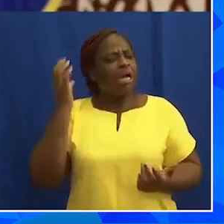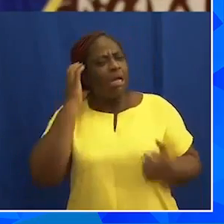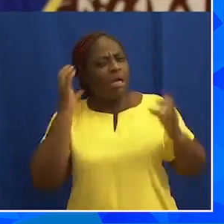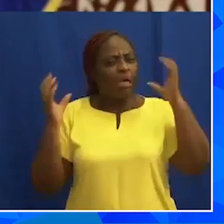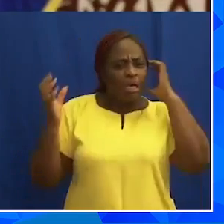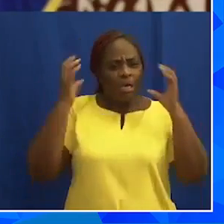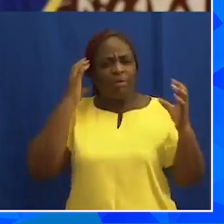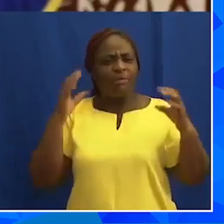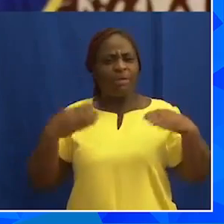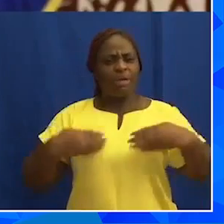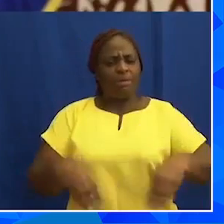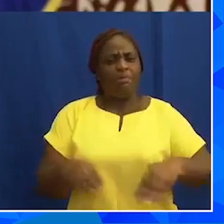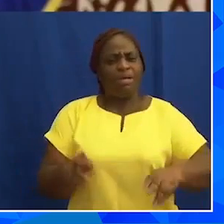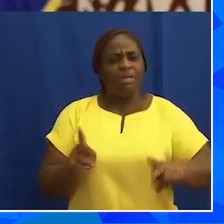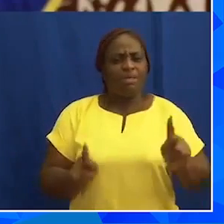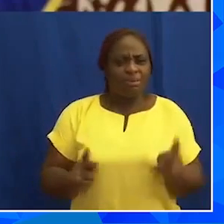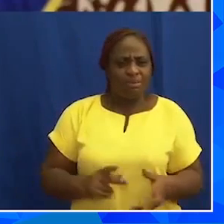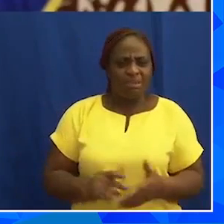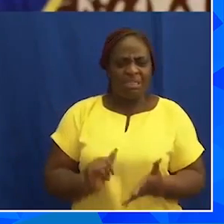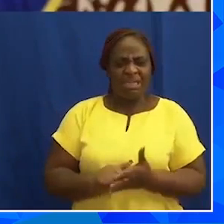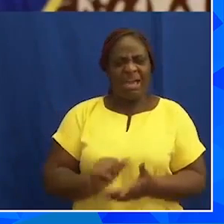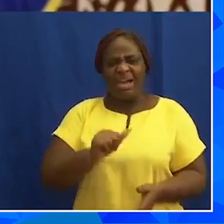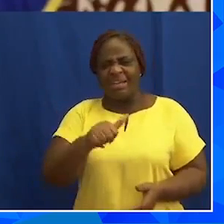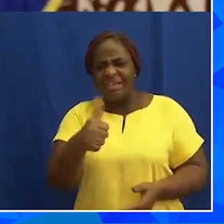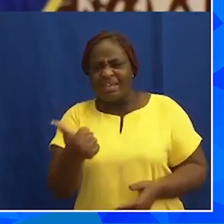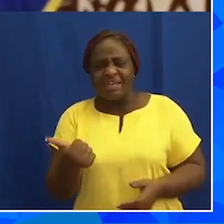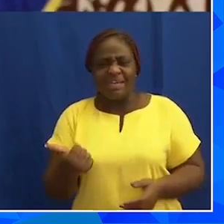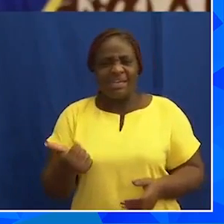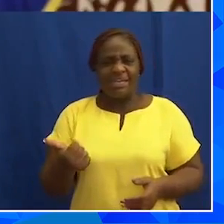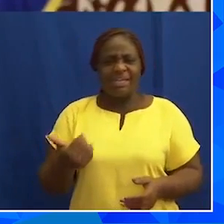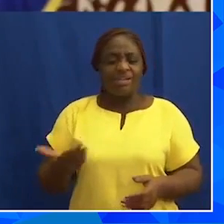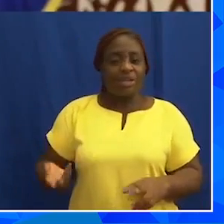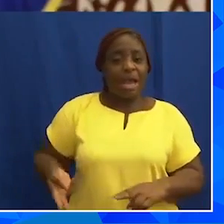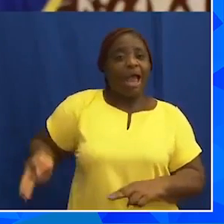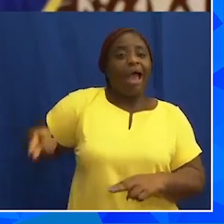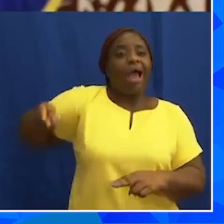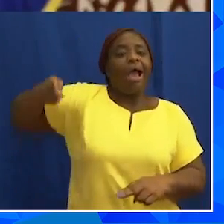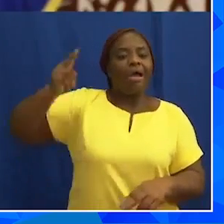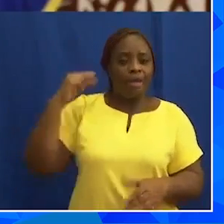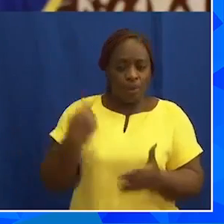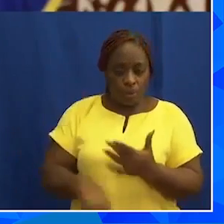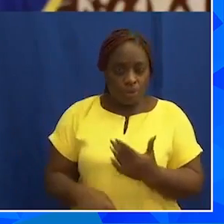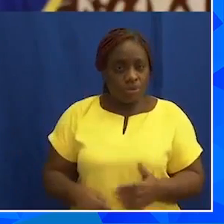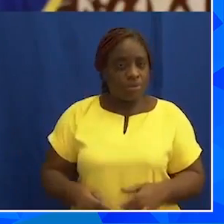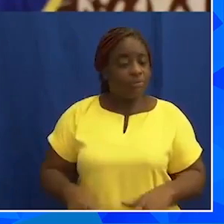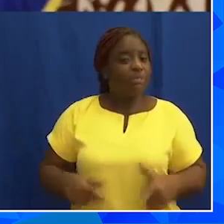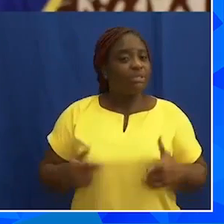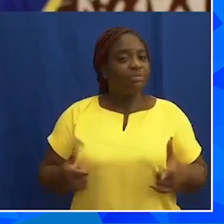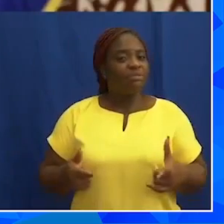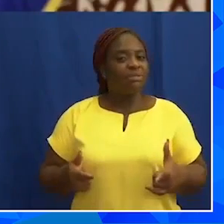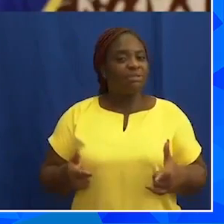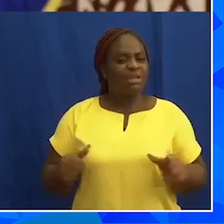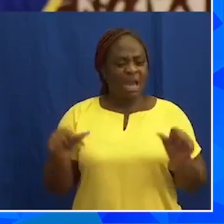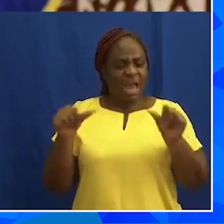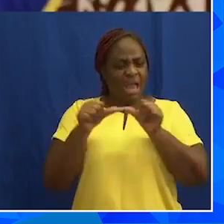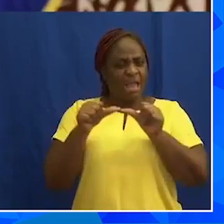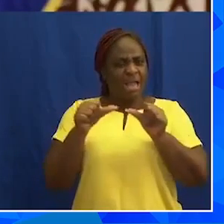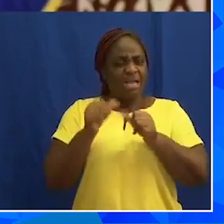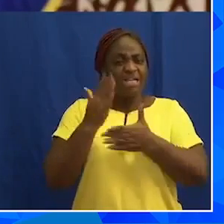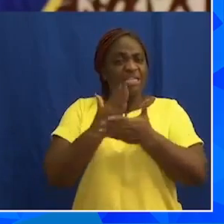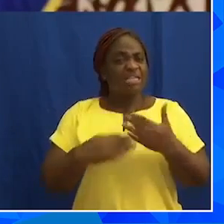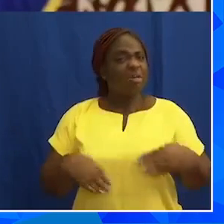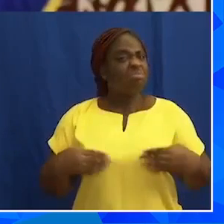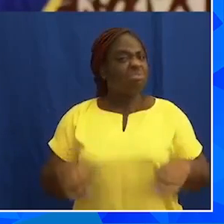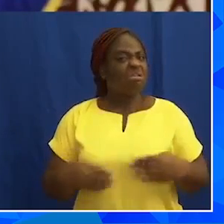market queens also that another factor fueling the high prices is the high margins that some traders